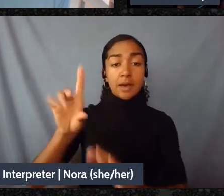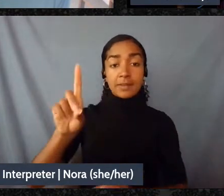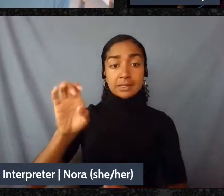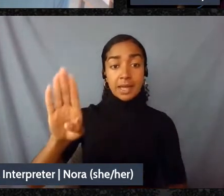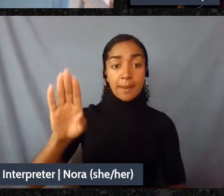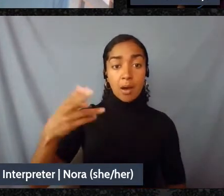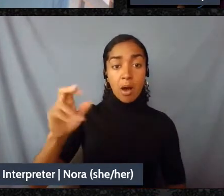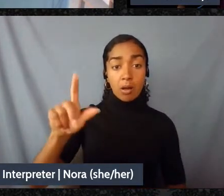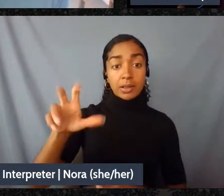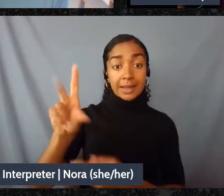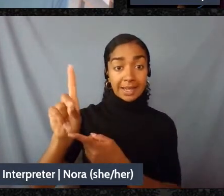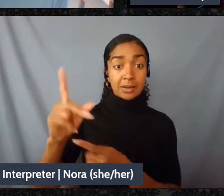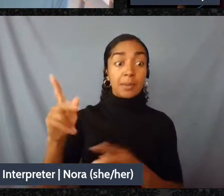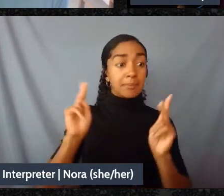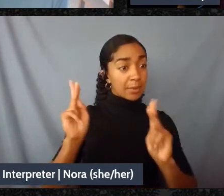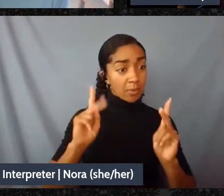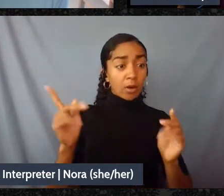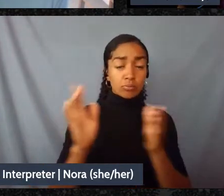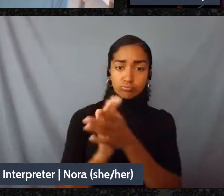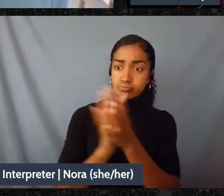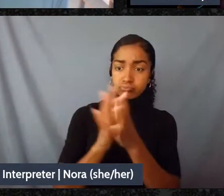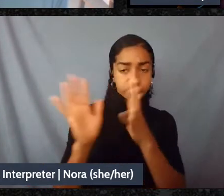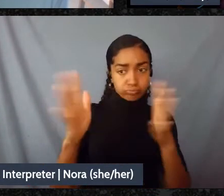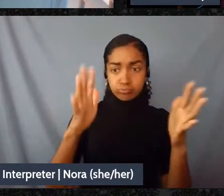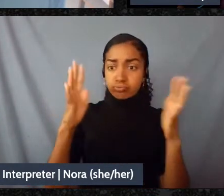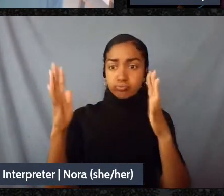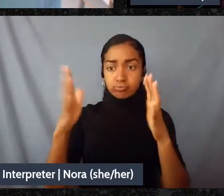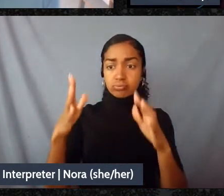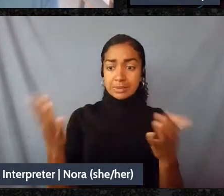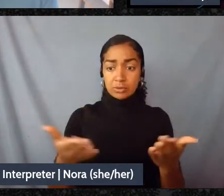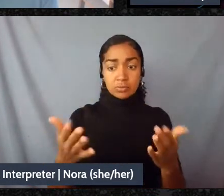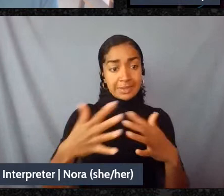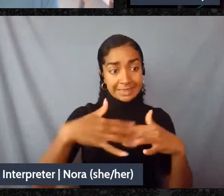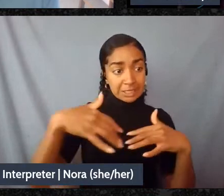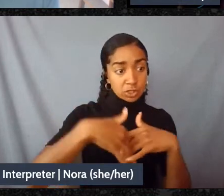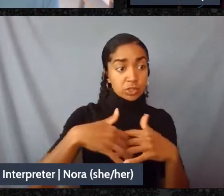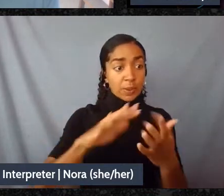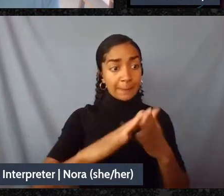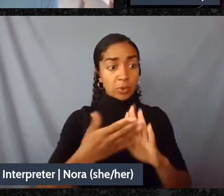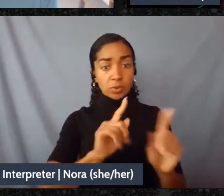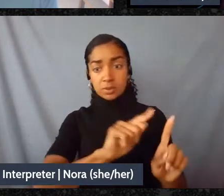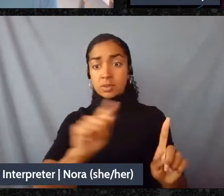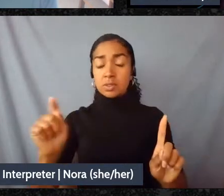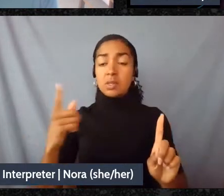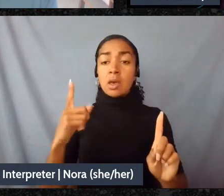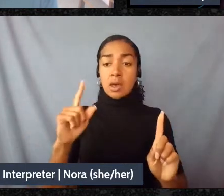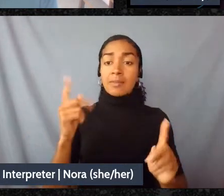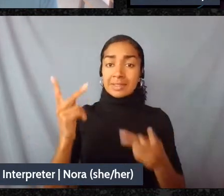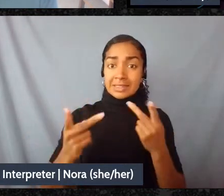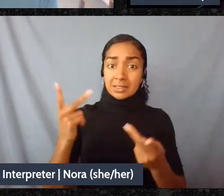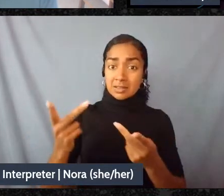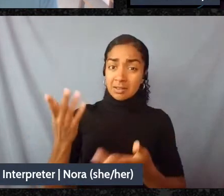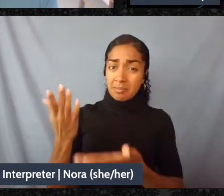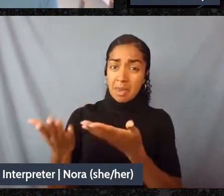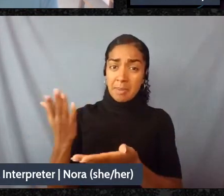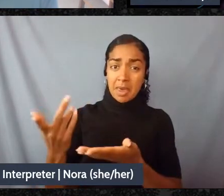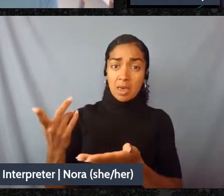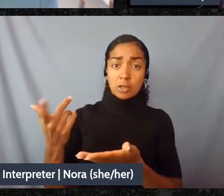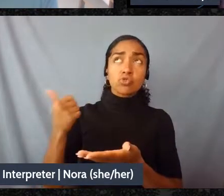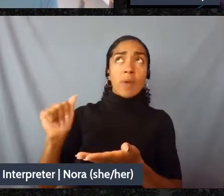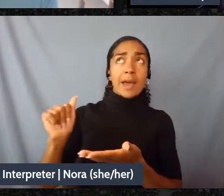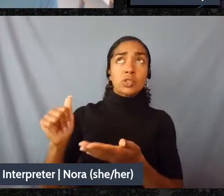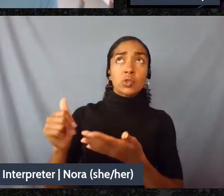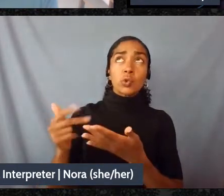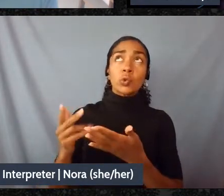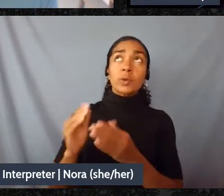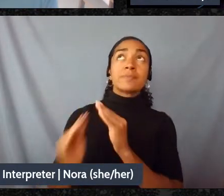America, indigenous communities, you know, this may be seen as an overture to reconcile America's genocidal past. But those